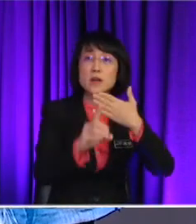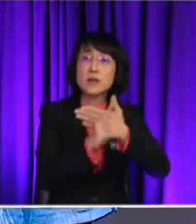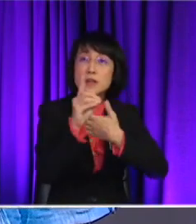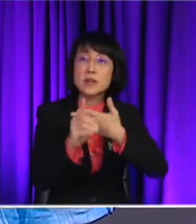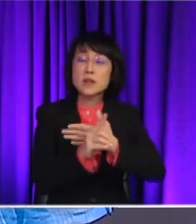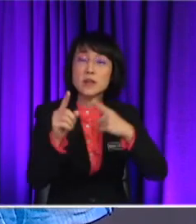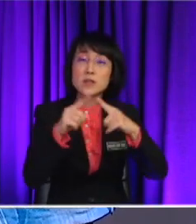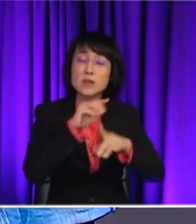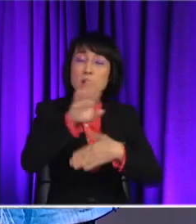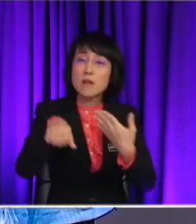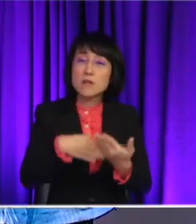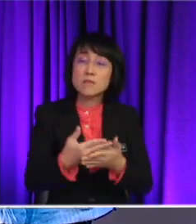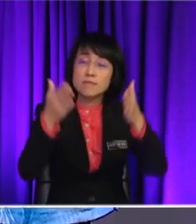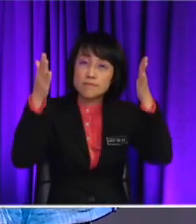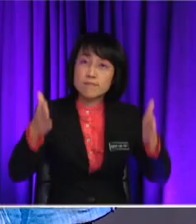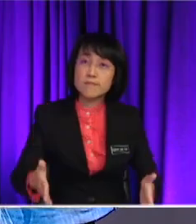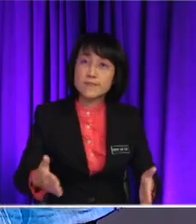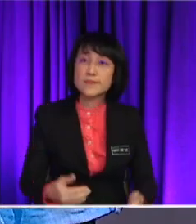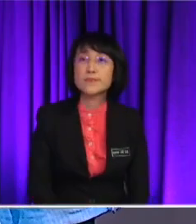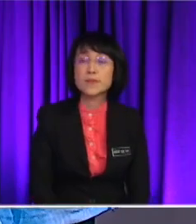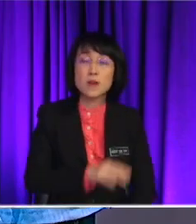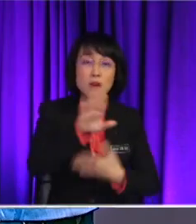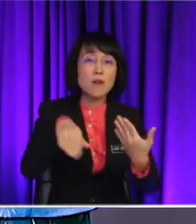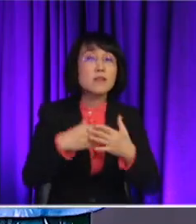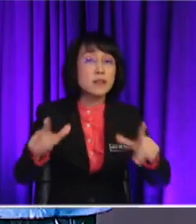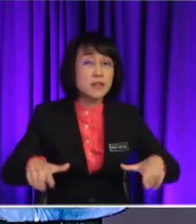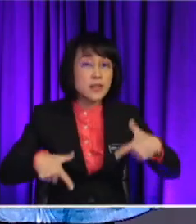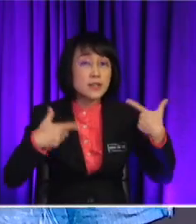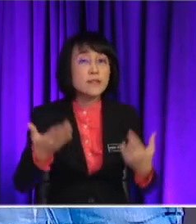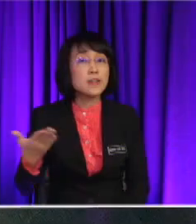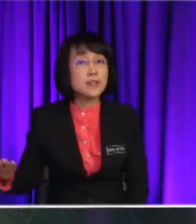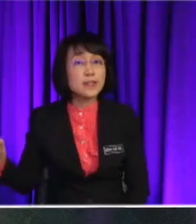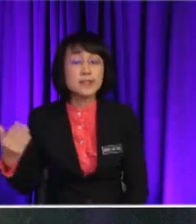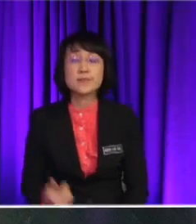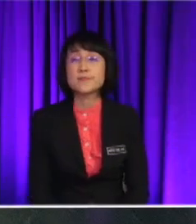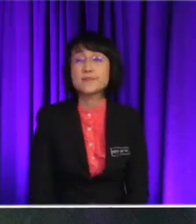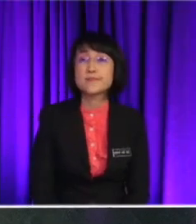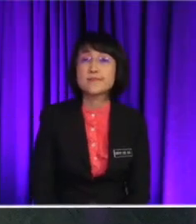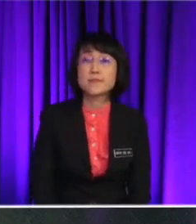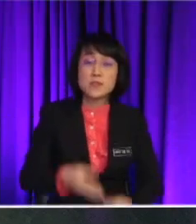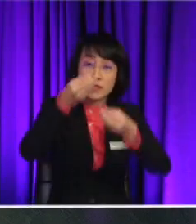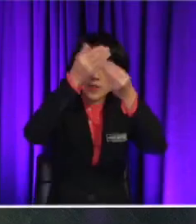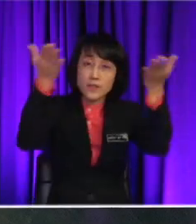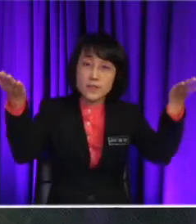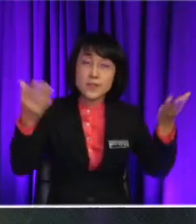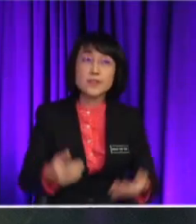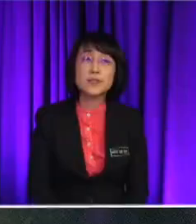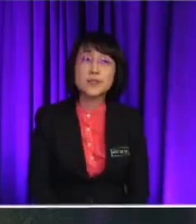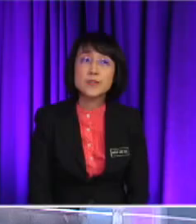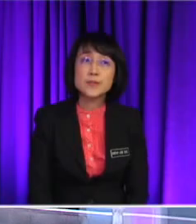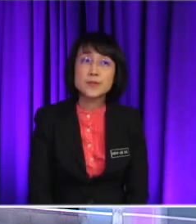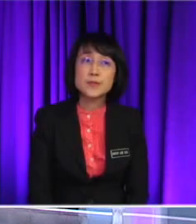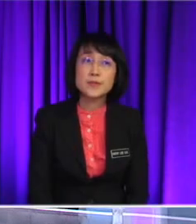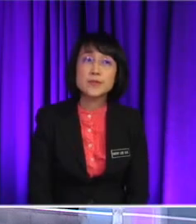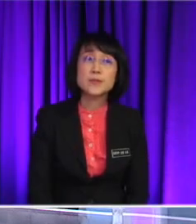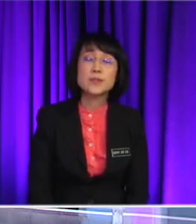human beings or any living things. Yeah? That's right. Okay. Yeah. And with the information that Ms. Sim has shared with us, hopefully, you can